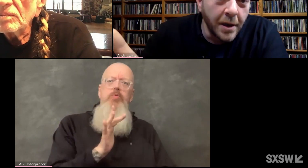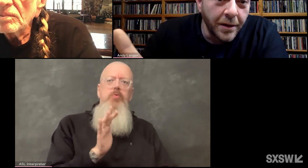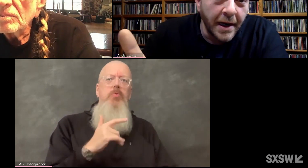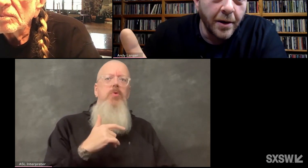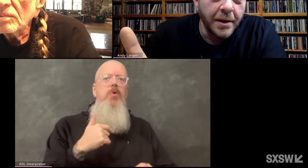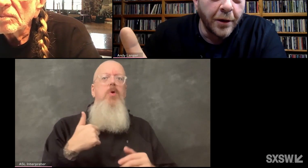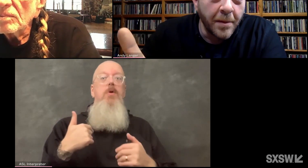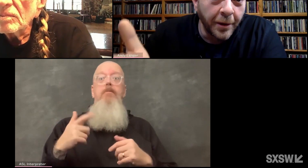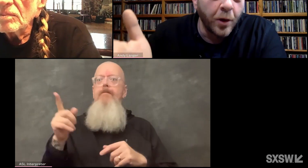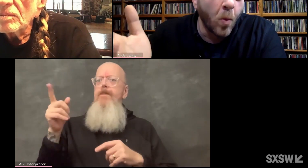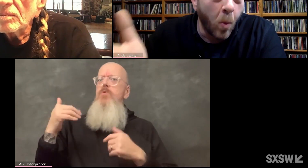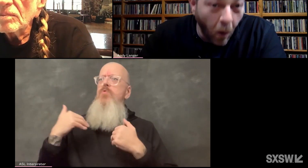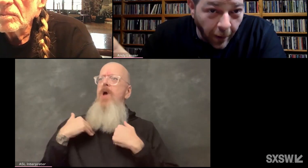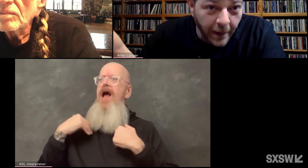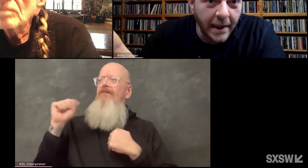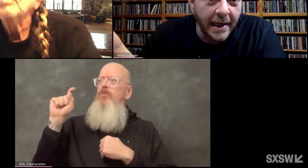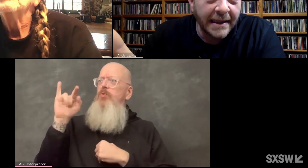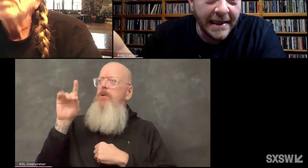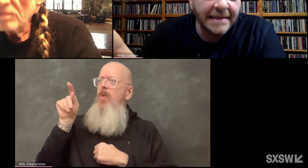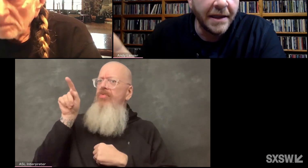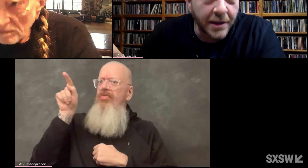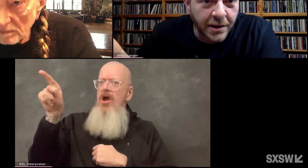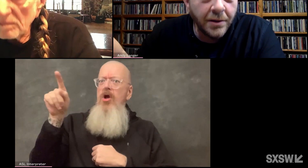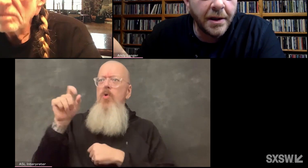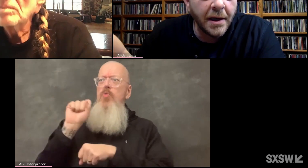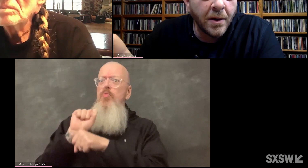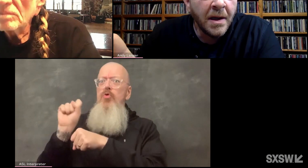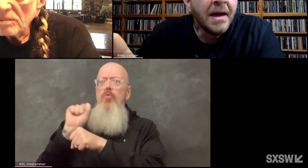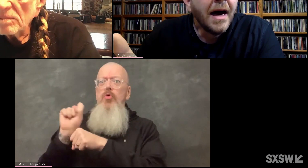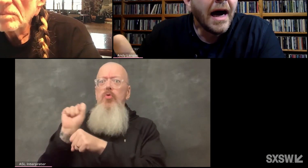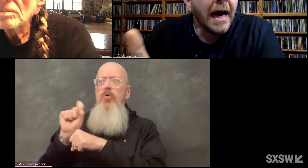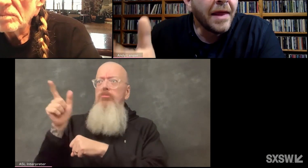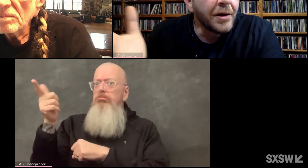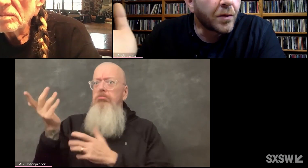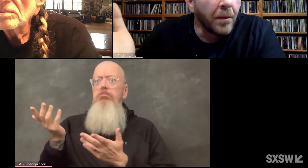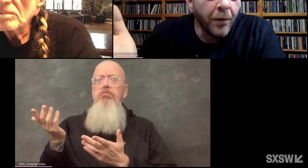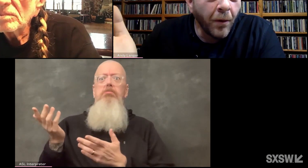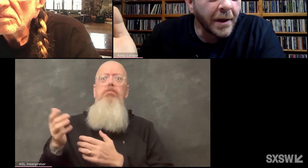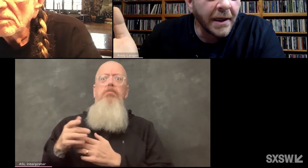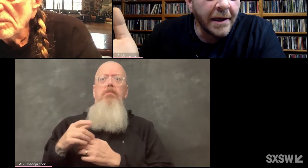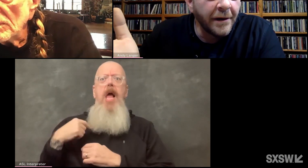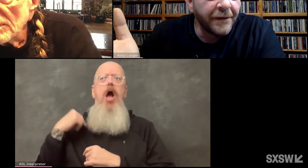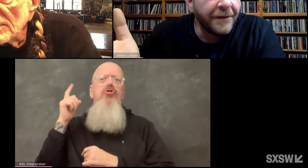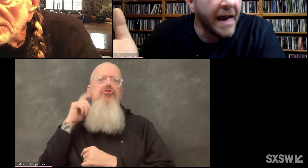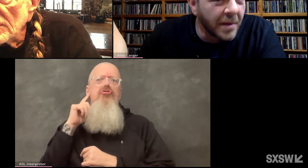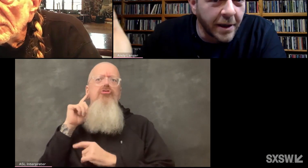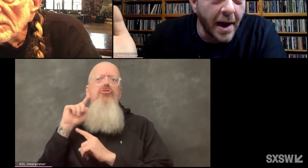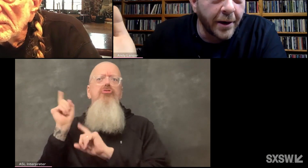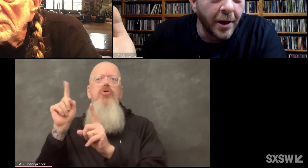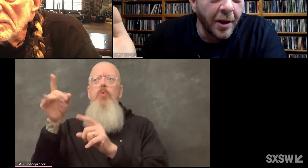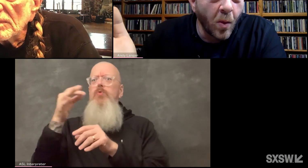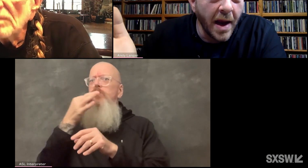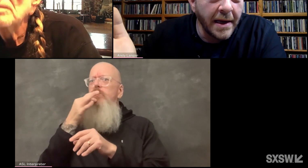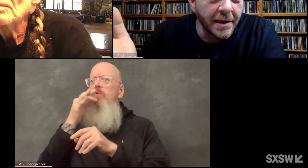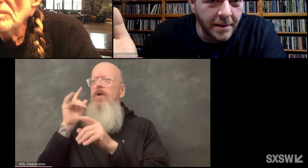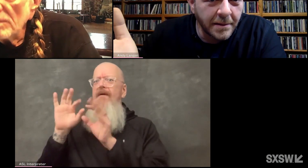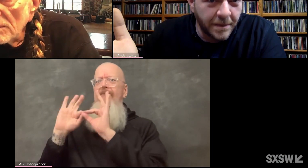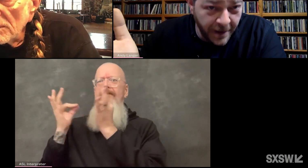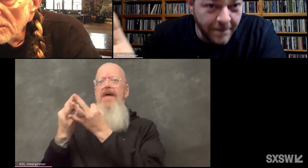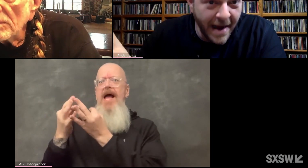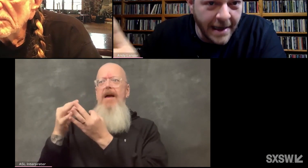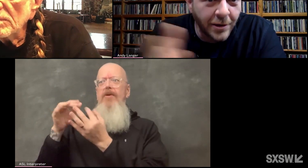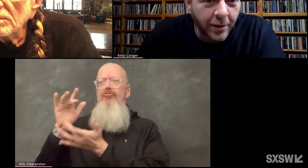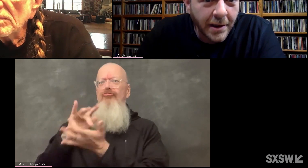got the studio there. You're able to work, at least in the studio. There's reportedly a family record on the way